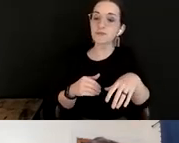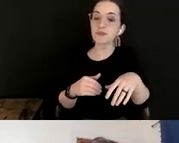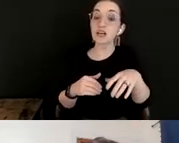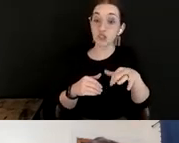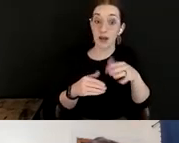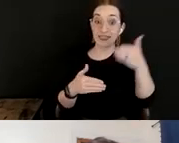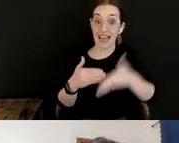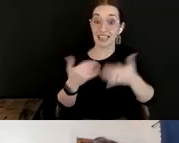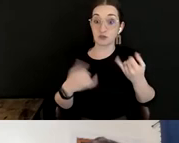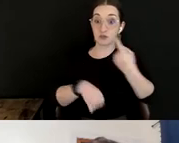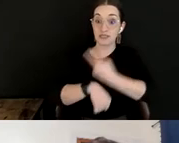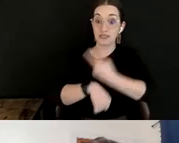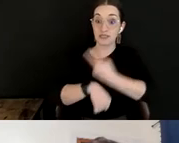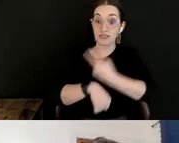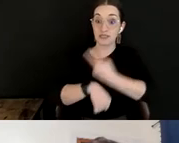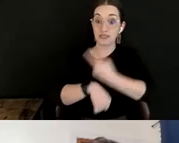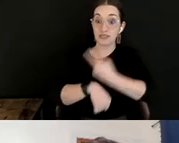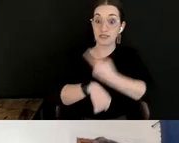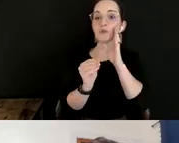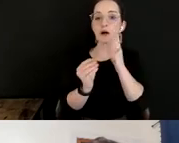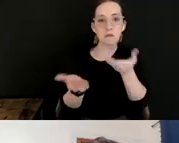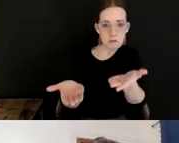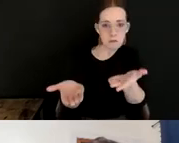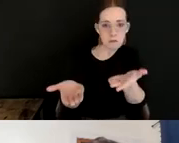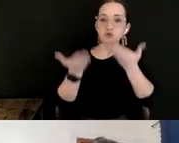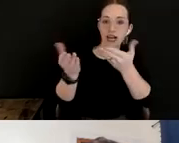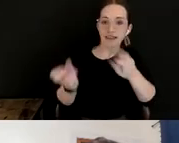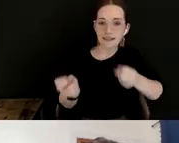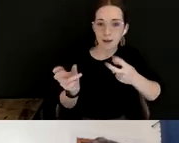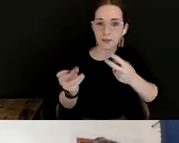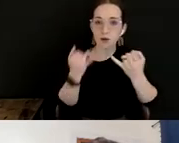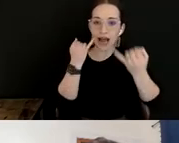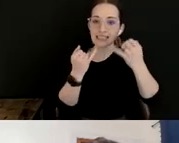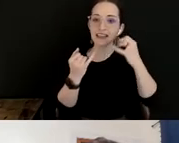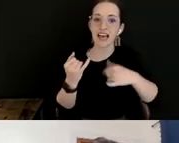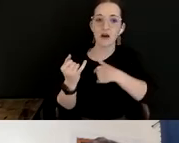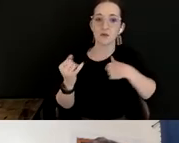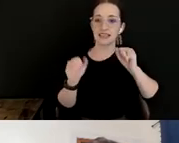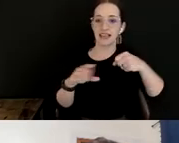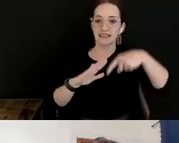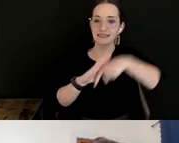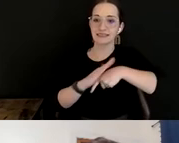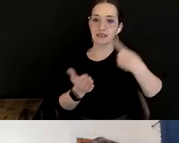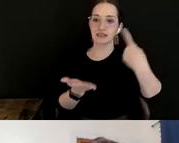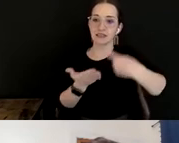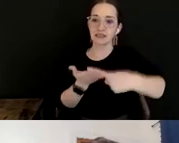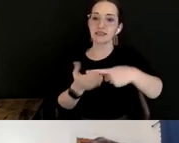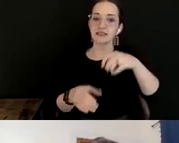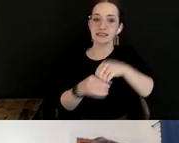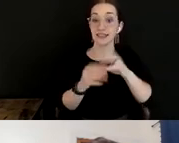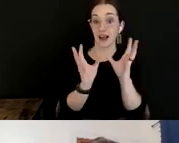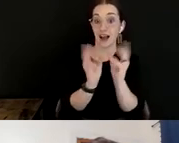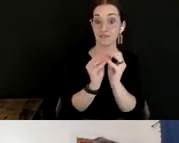to suggest and to upvote ideas that can be expanded upon at the conference. So let's get started with some data